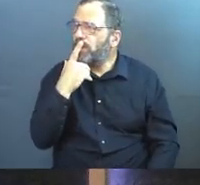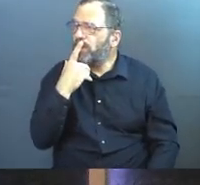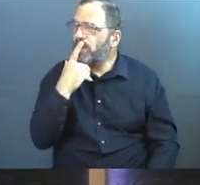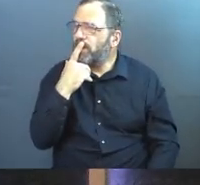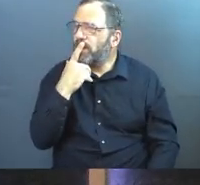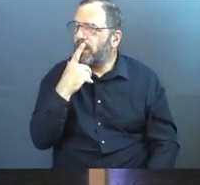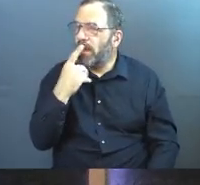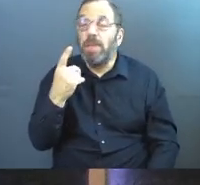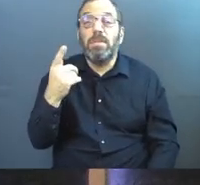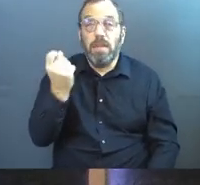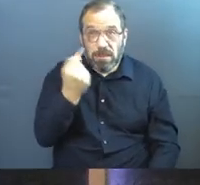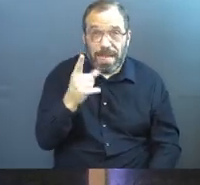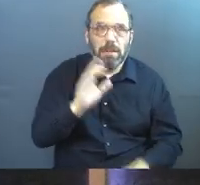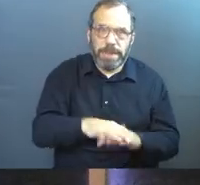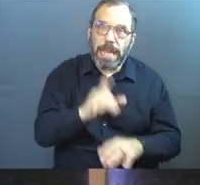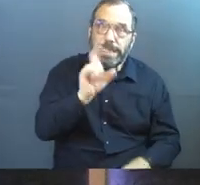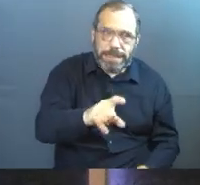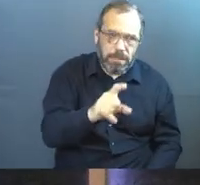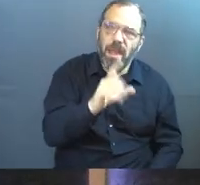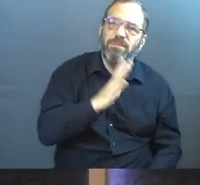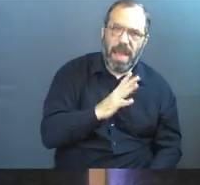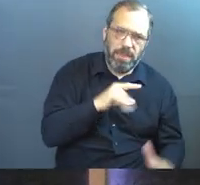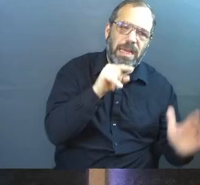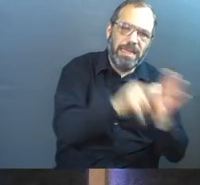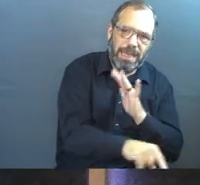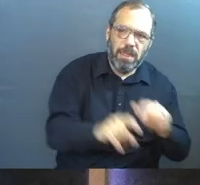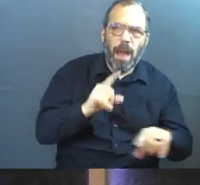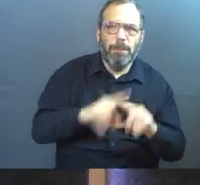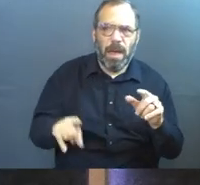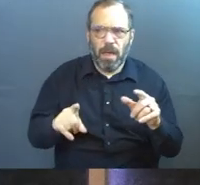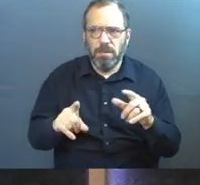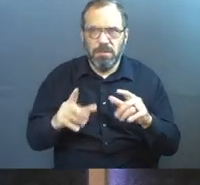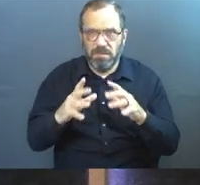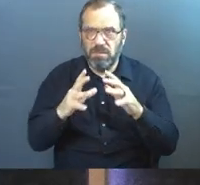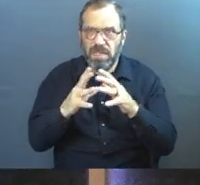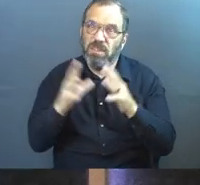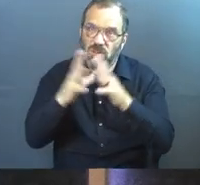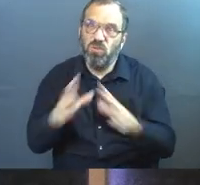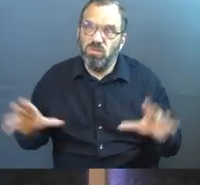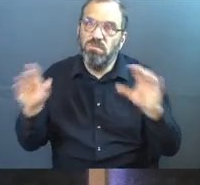You know, but there's going too far.